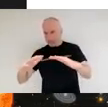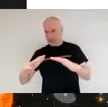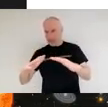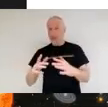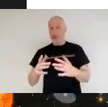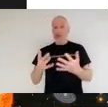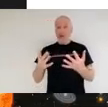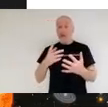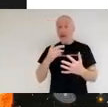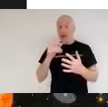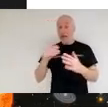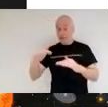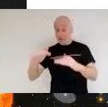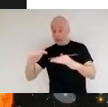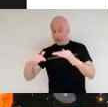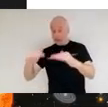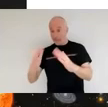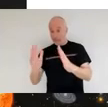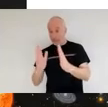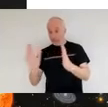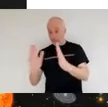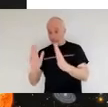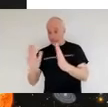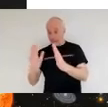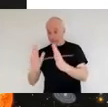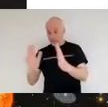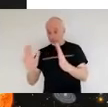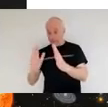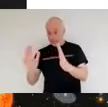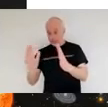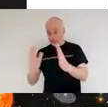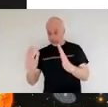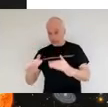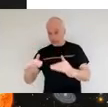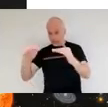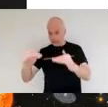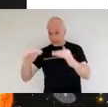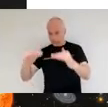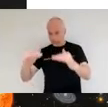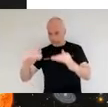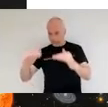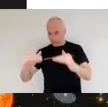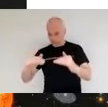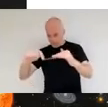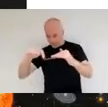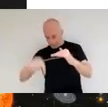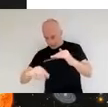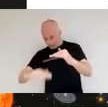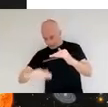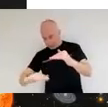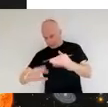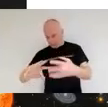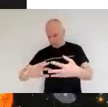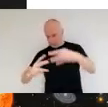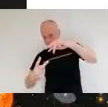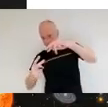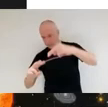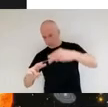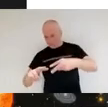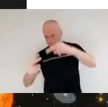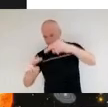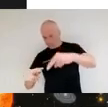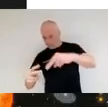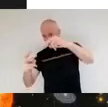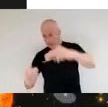fact they can vibrate in different ways they can vibrate side to side upwards downwards they can twist but all of these